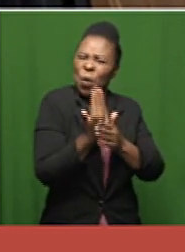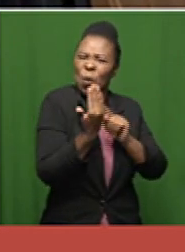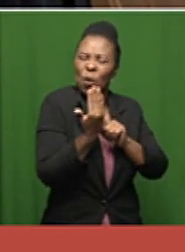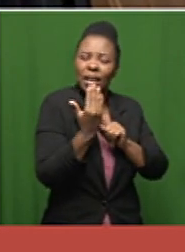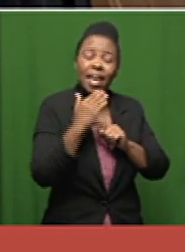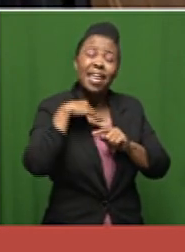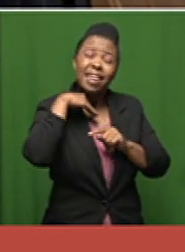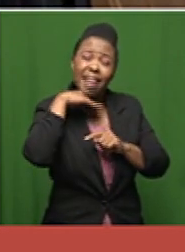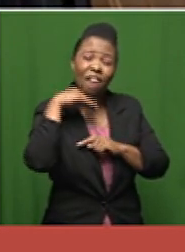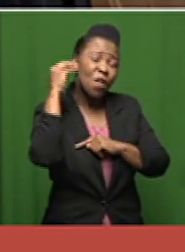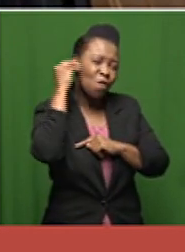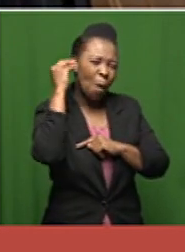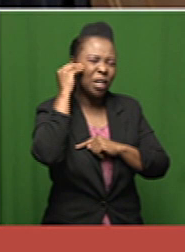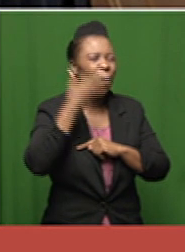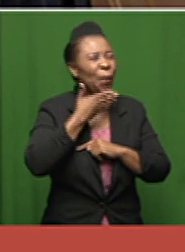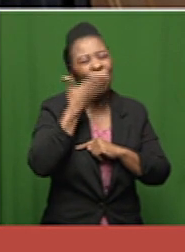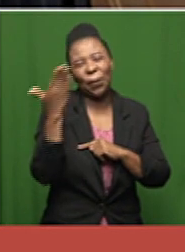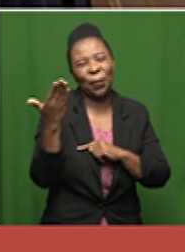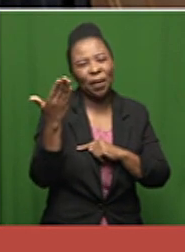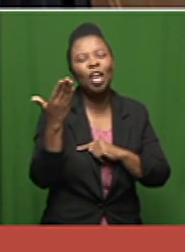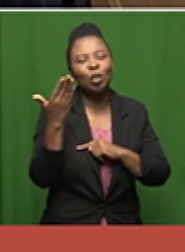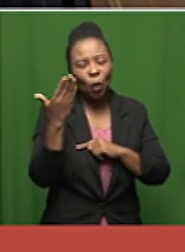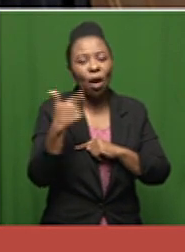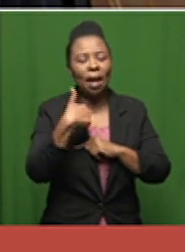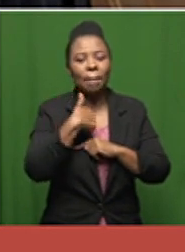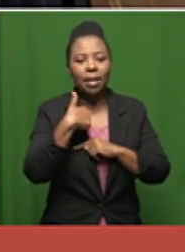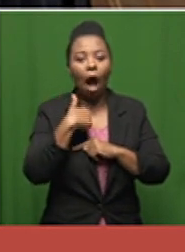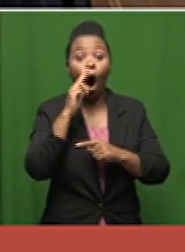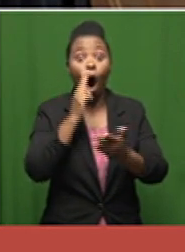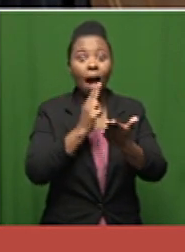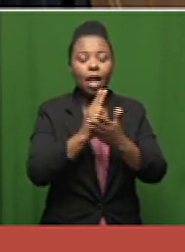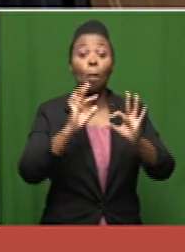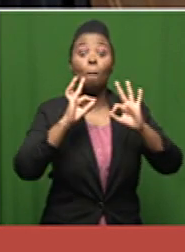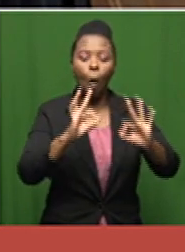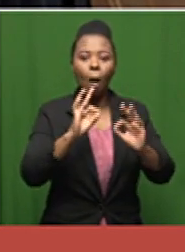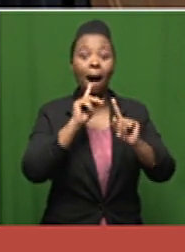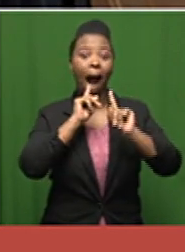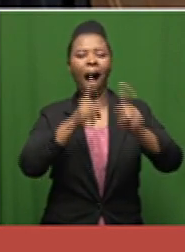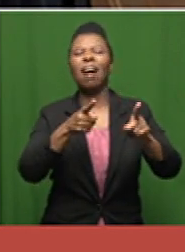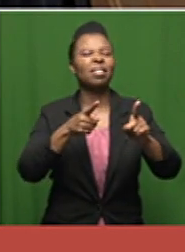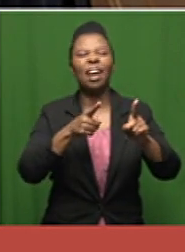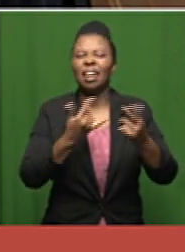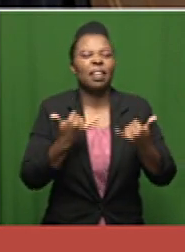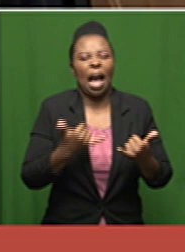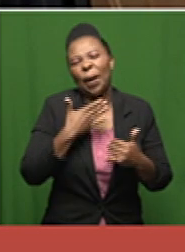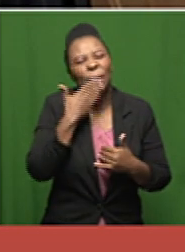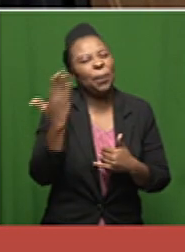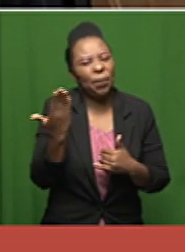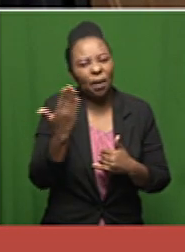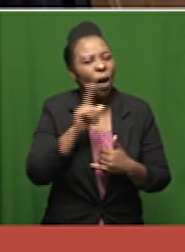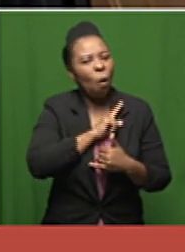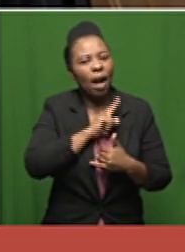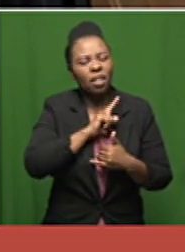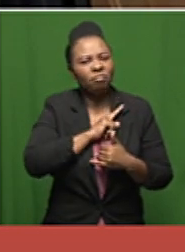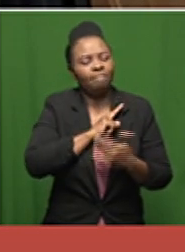enough data and this is why i can't even honestly give a proper answer to that because at the end of the day and i'm not uh